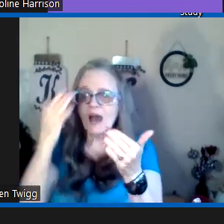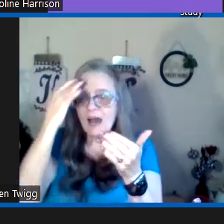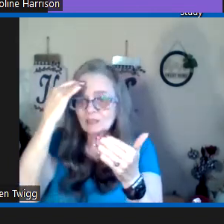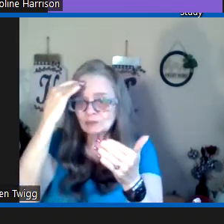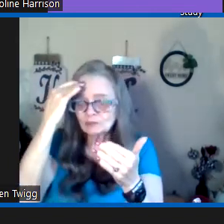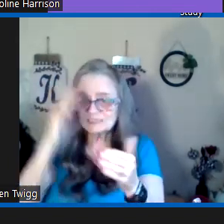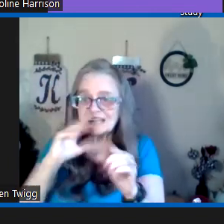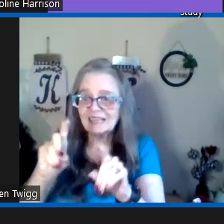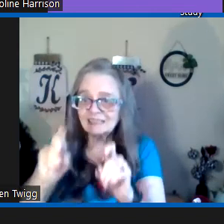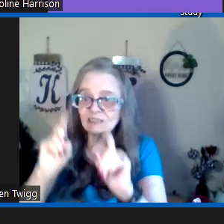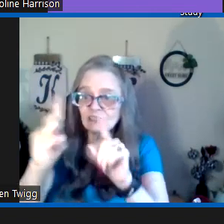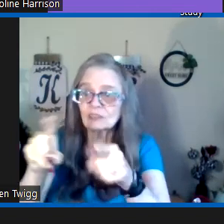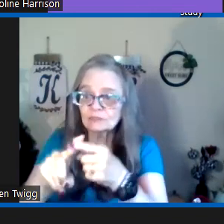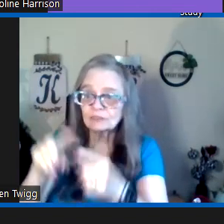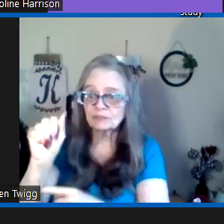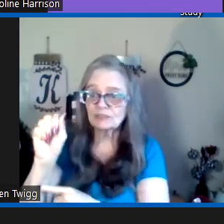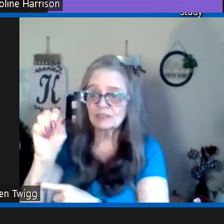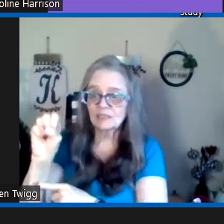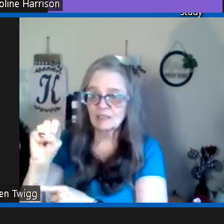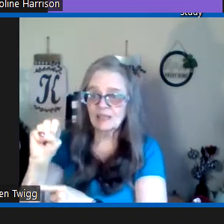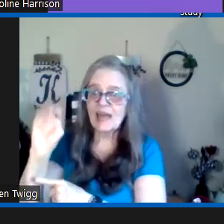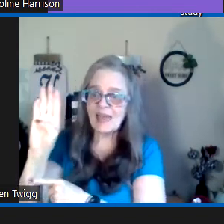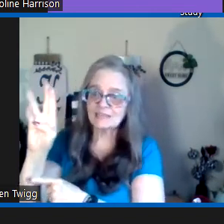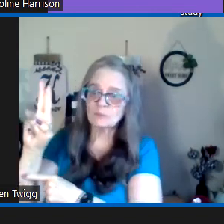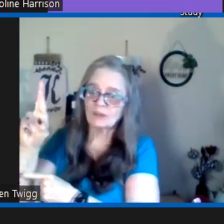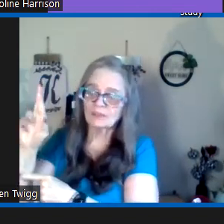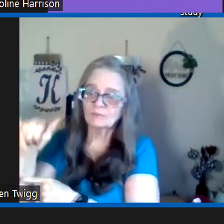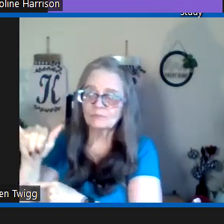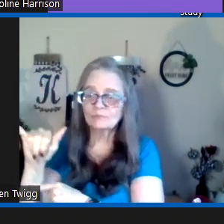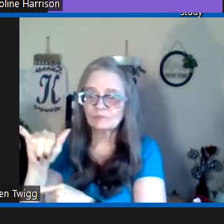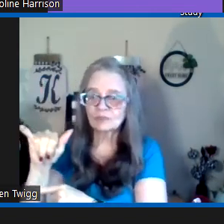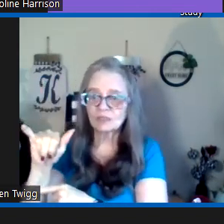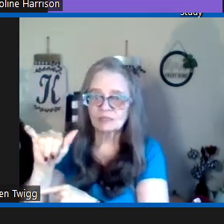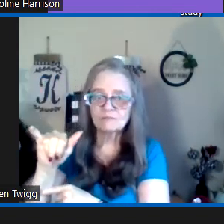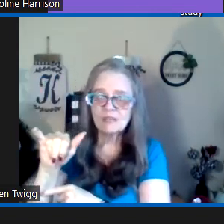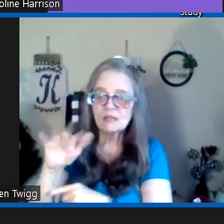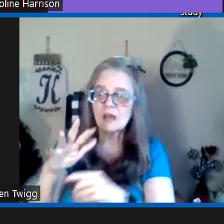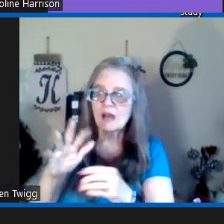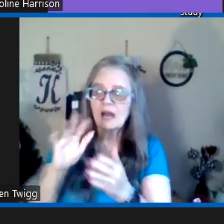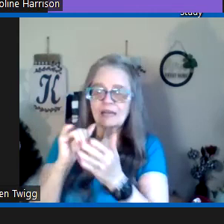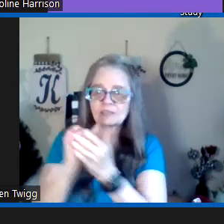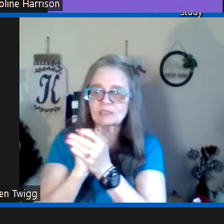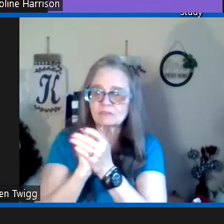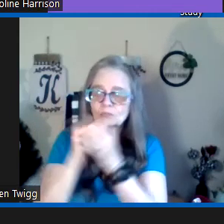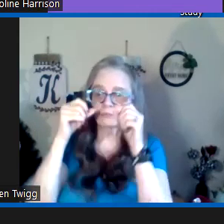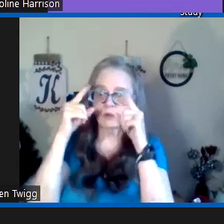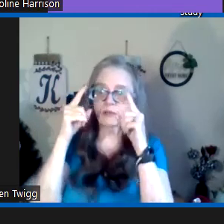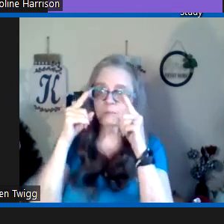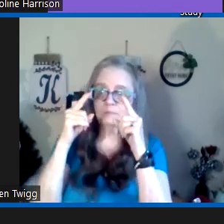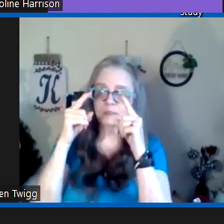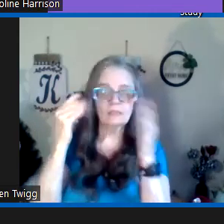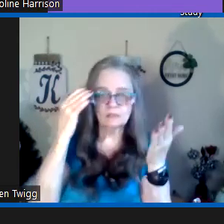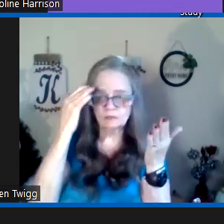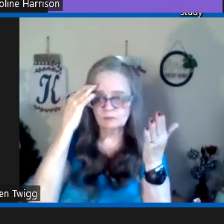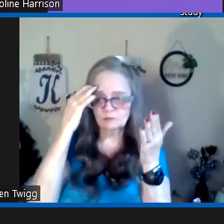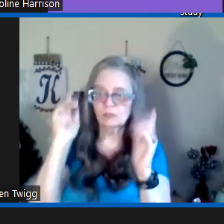i knew that i needed to go to asbury asbury asbury i just woke